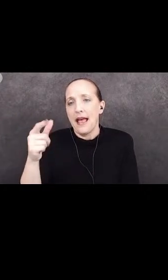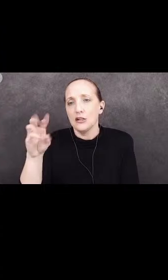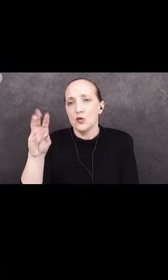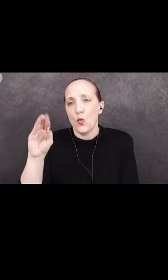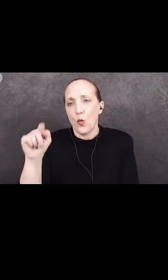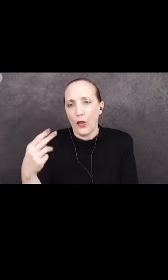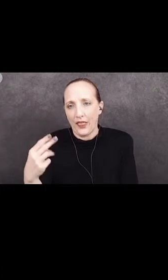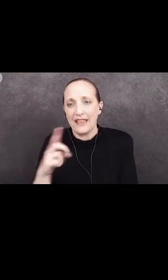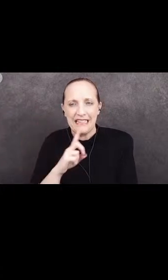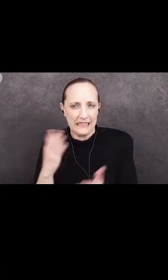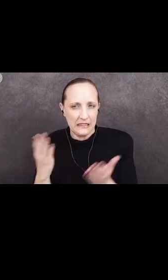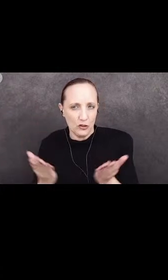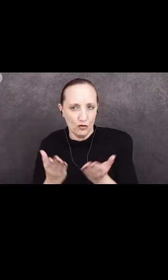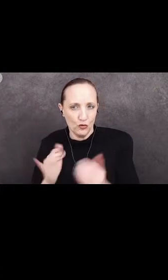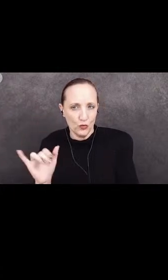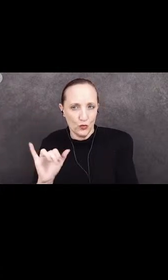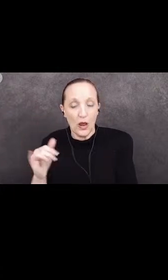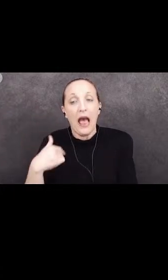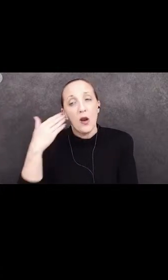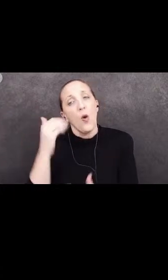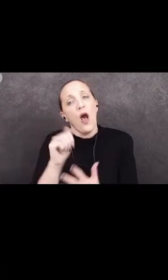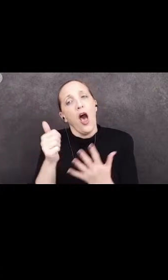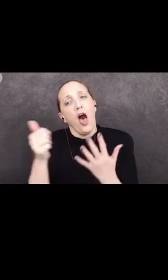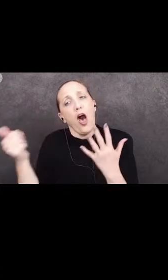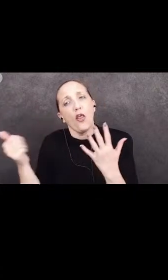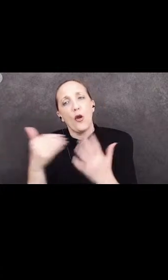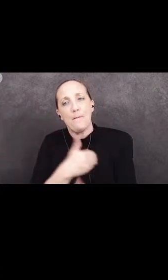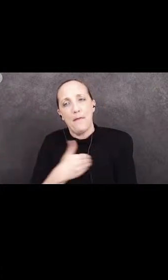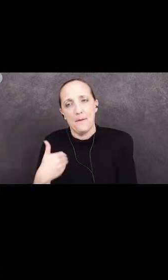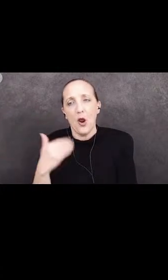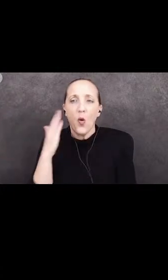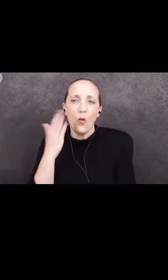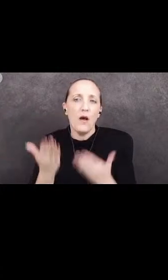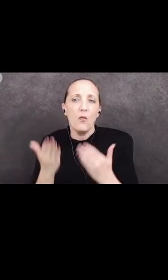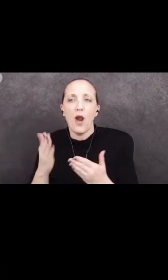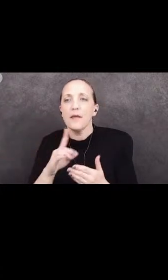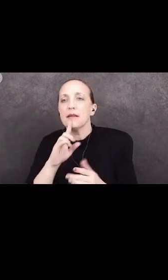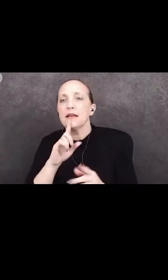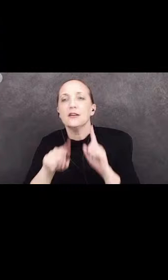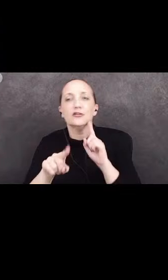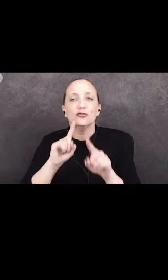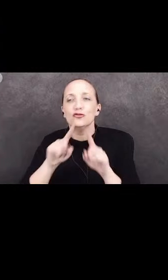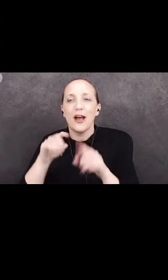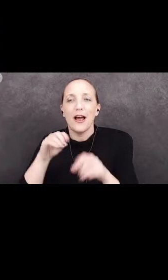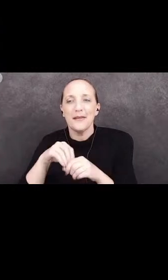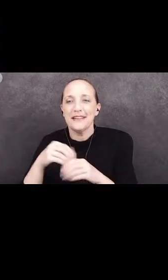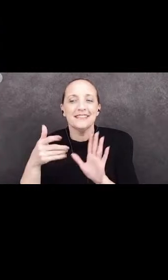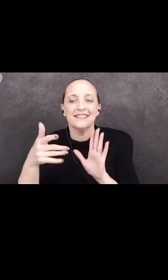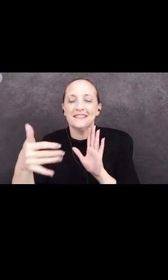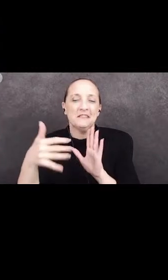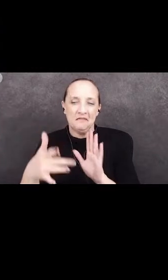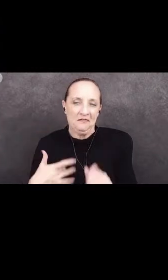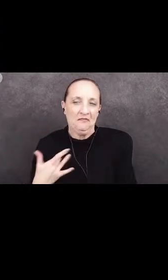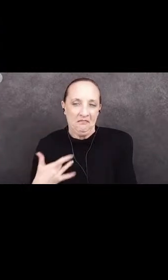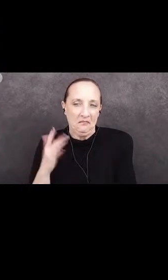I know we have other members that will probably chime in at some point. So,